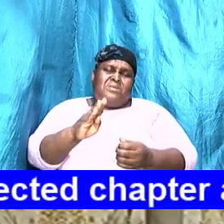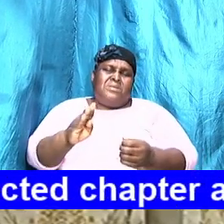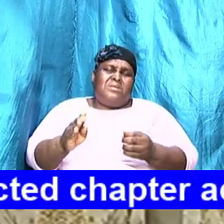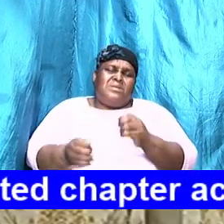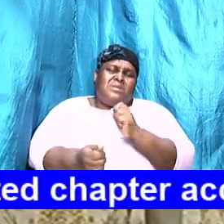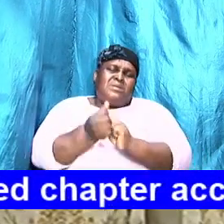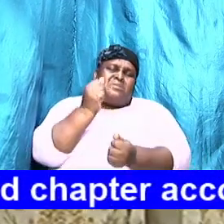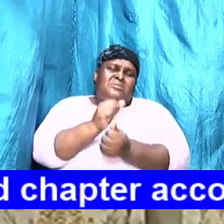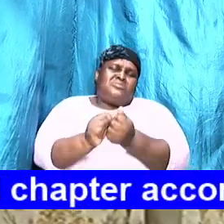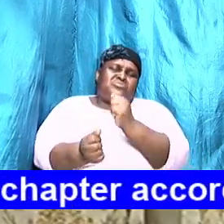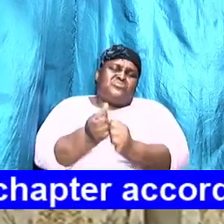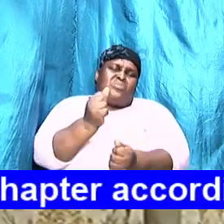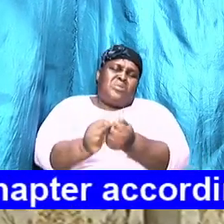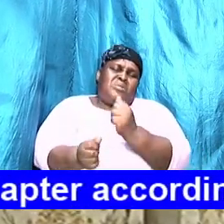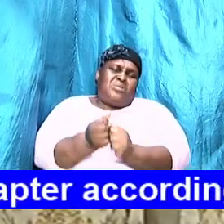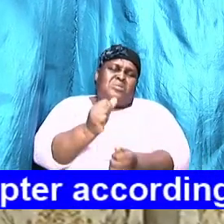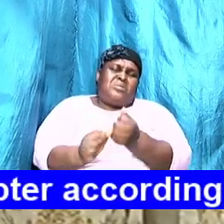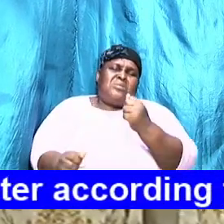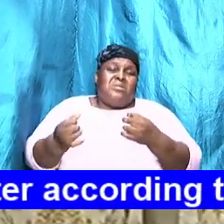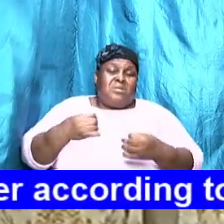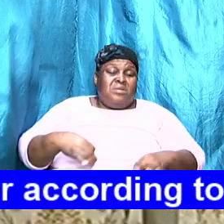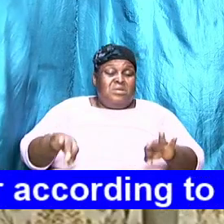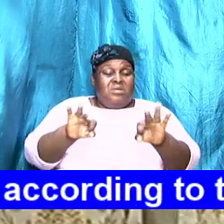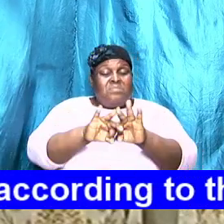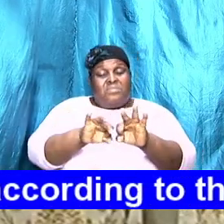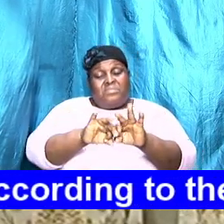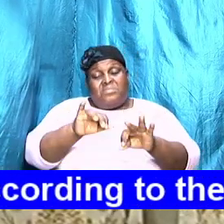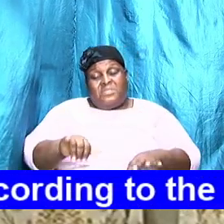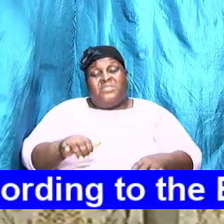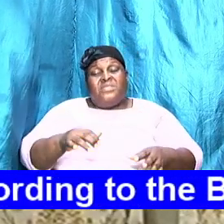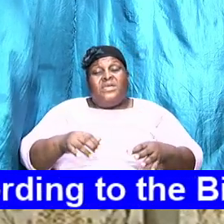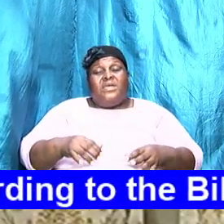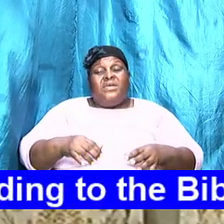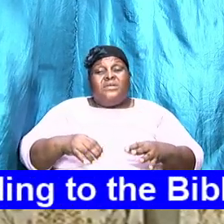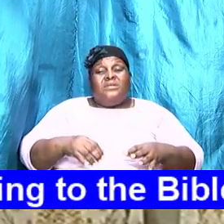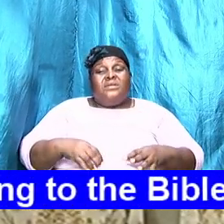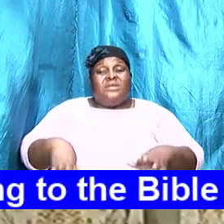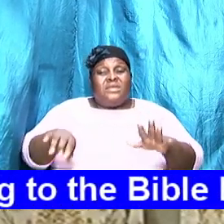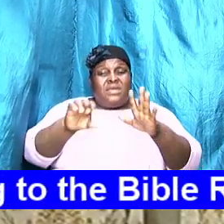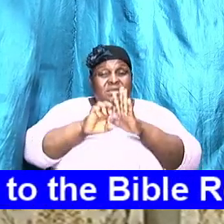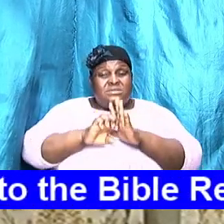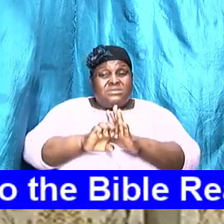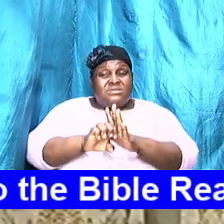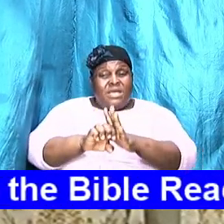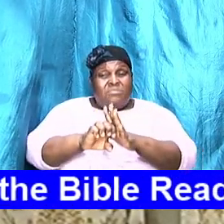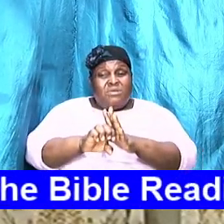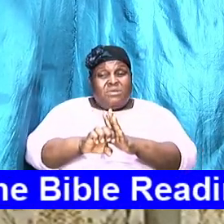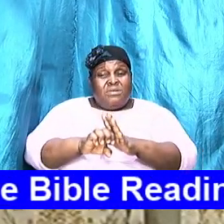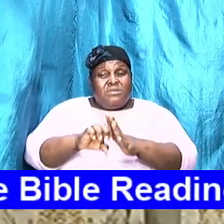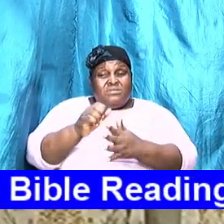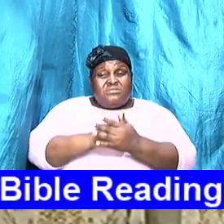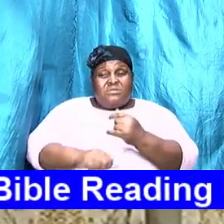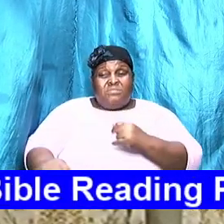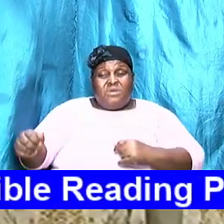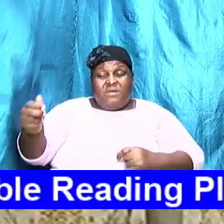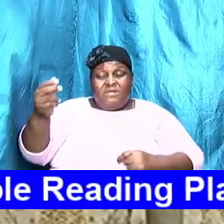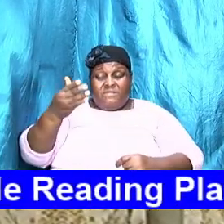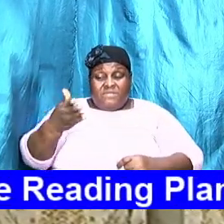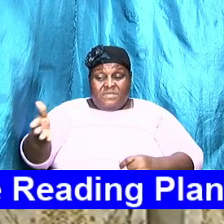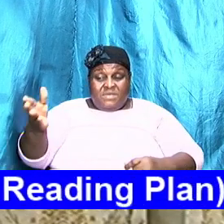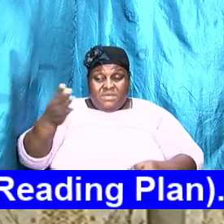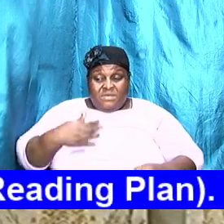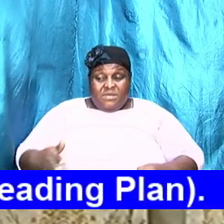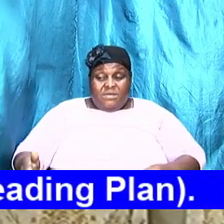important, therefore, brothers and sisters, that we examine some of these things. Because if we